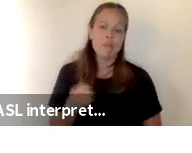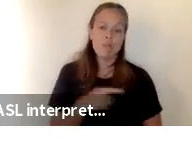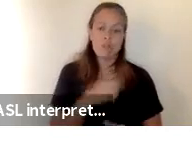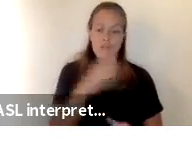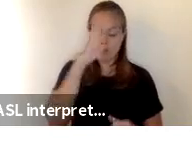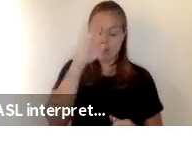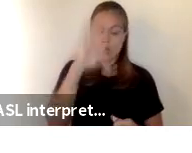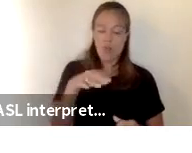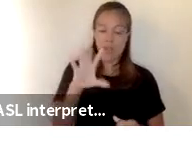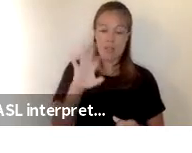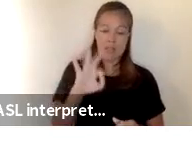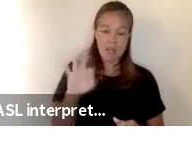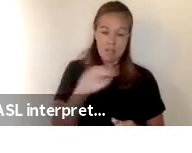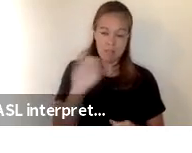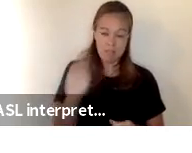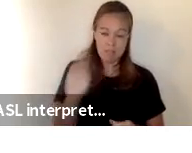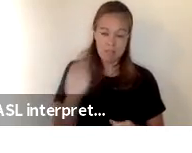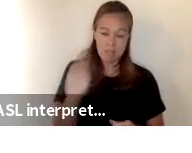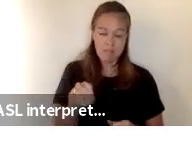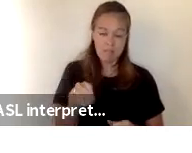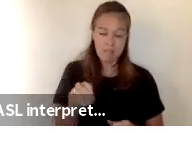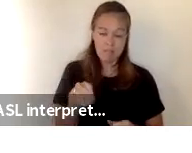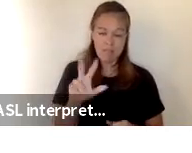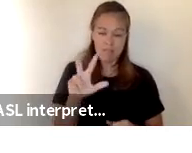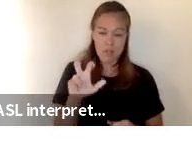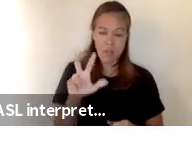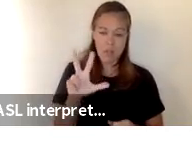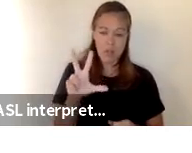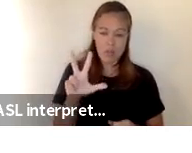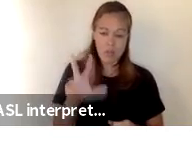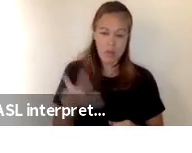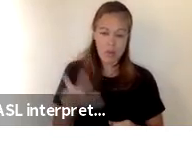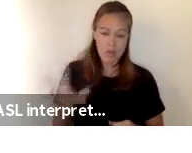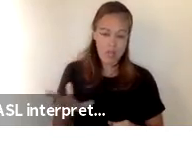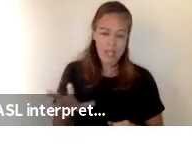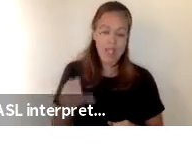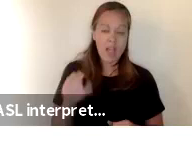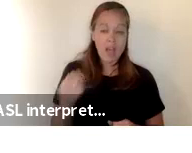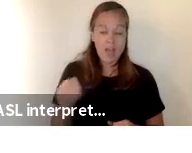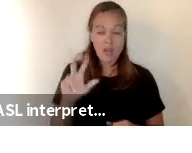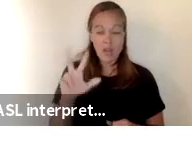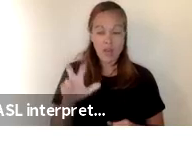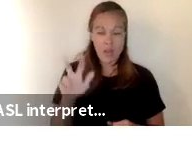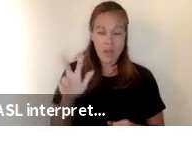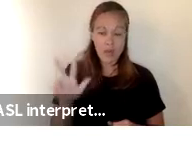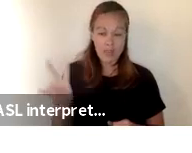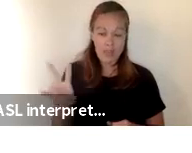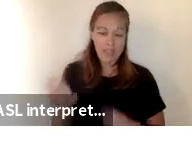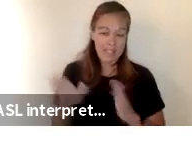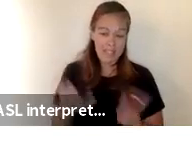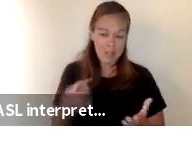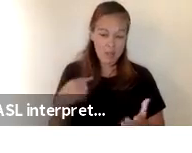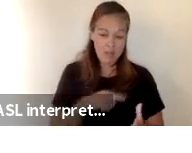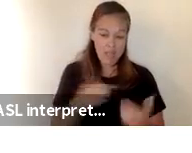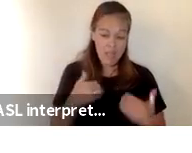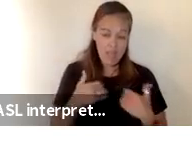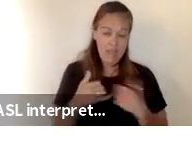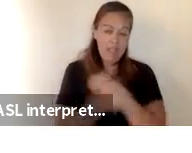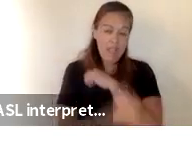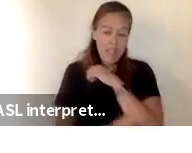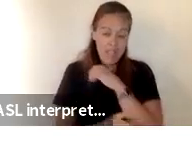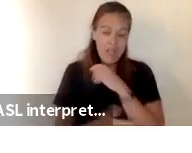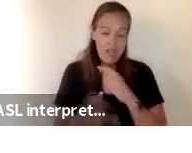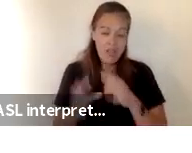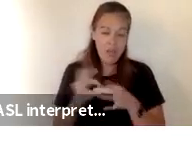that 99 so 333 out of the 337 deaths that we've had in the county due to covet